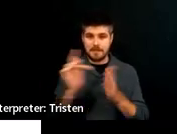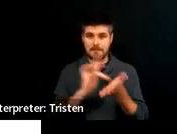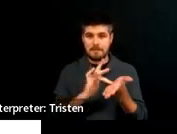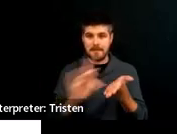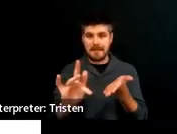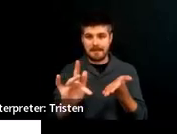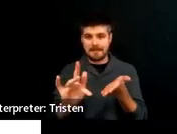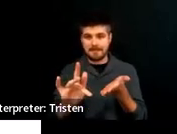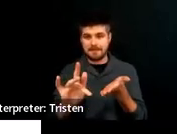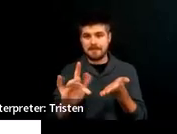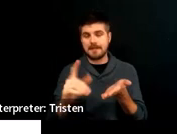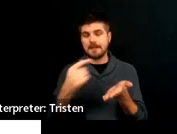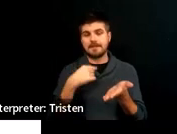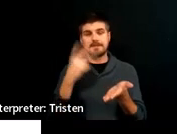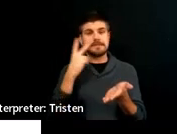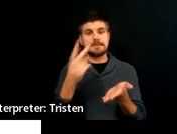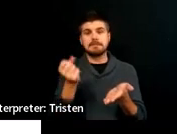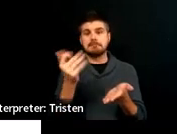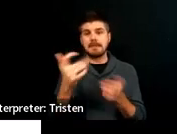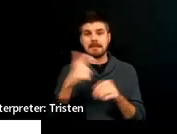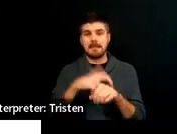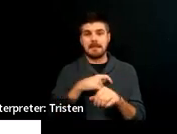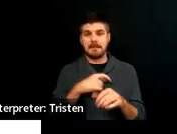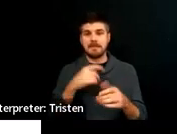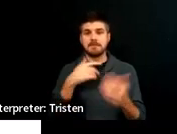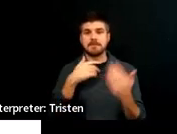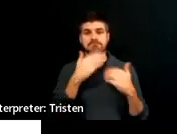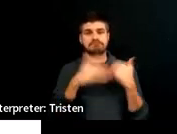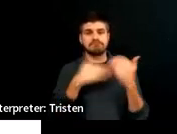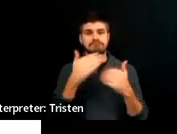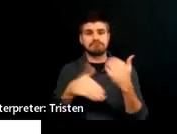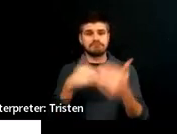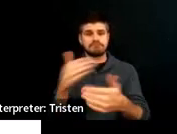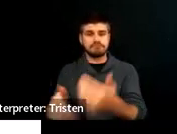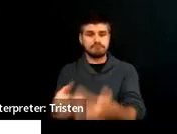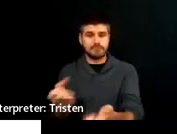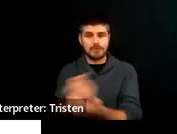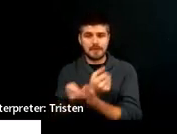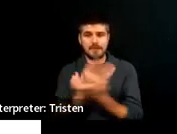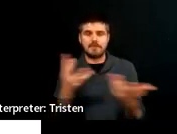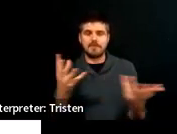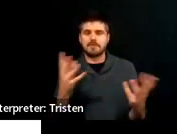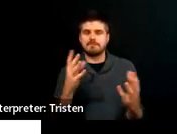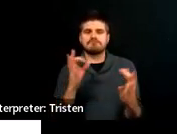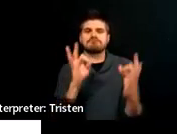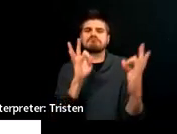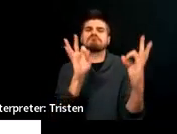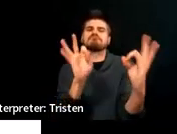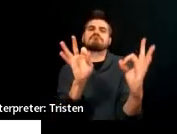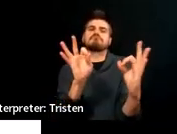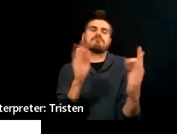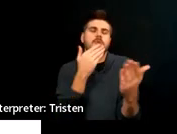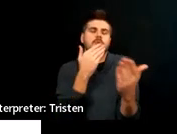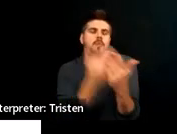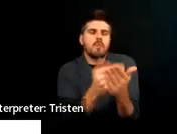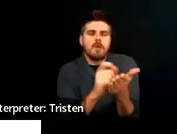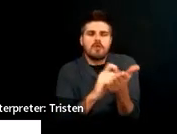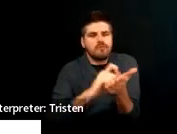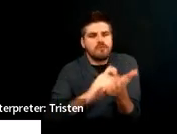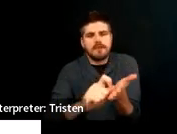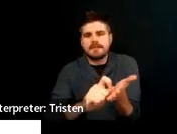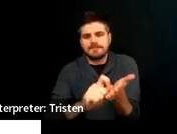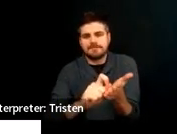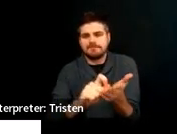how many times we have gone through transition plans and they have been so well written, just